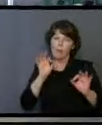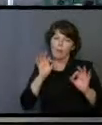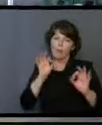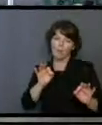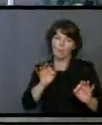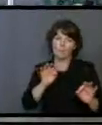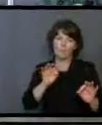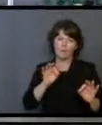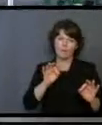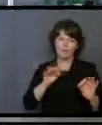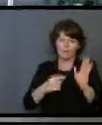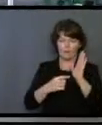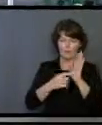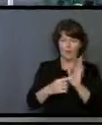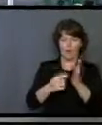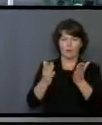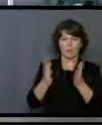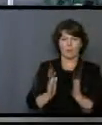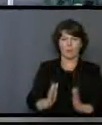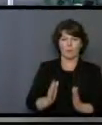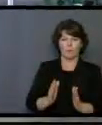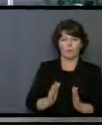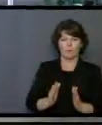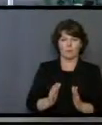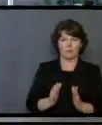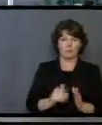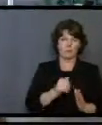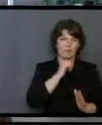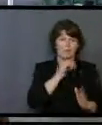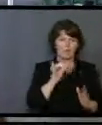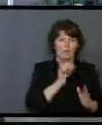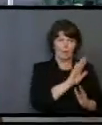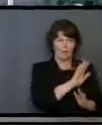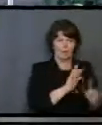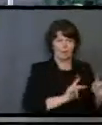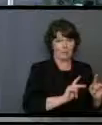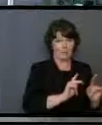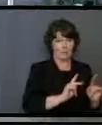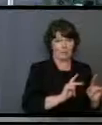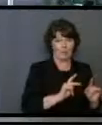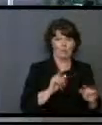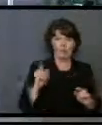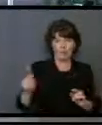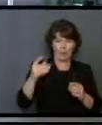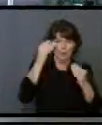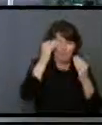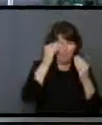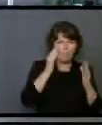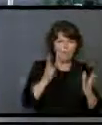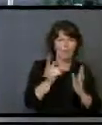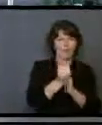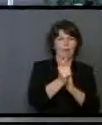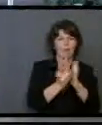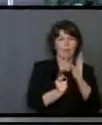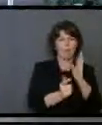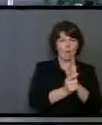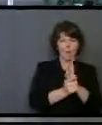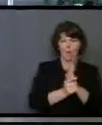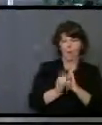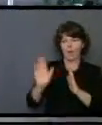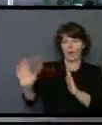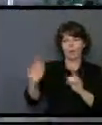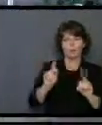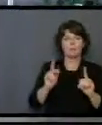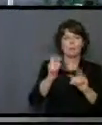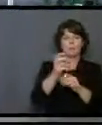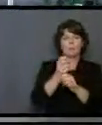He was the model servant, unlike the nation of Israel. He obeyed the law as Israel's substitute so that His people